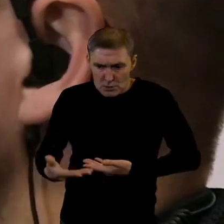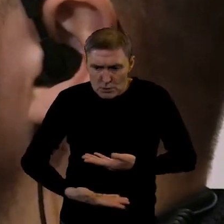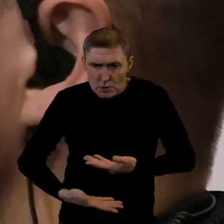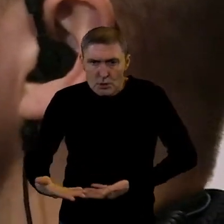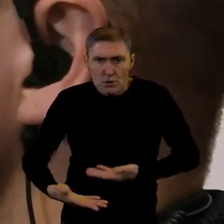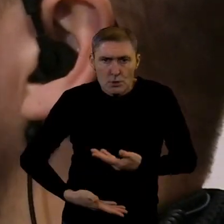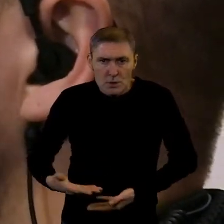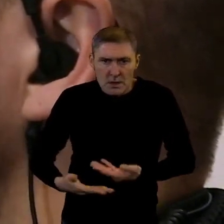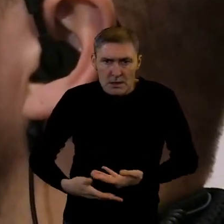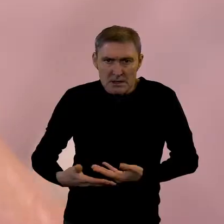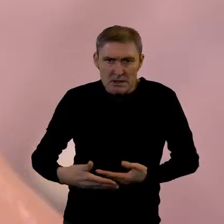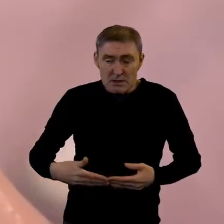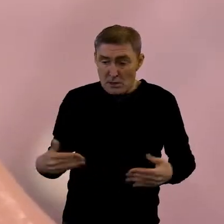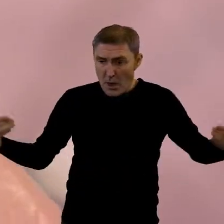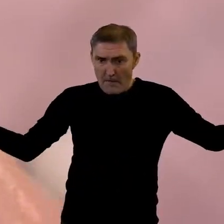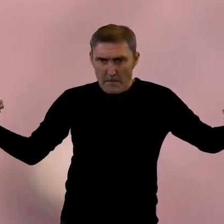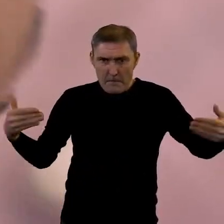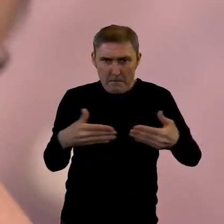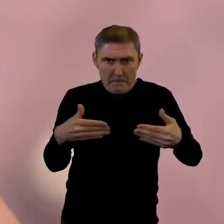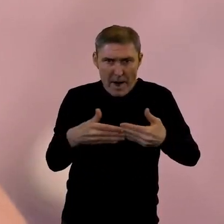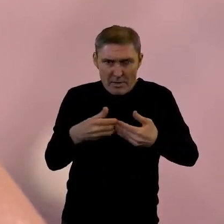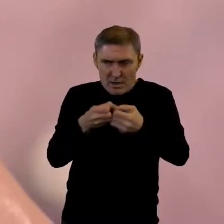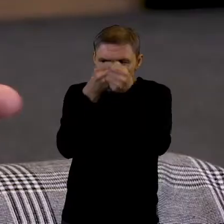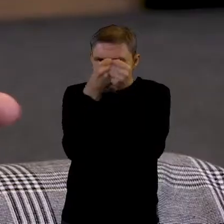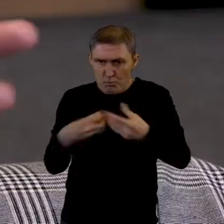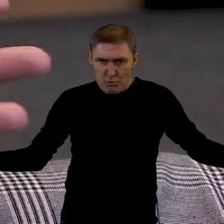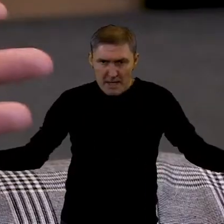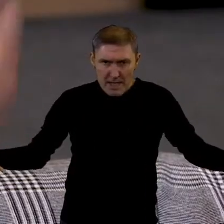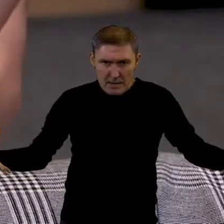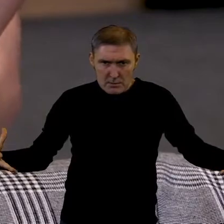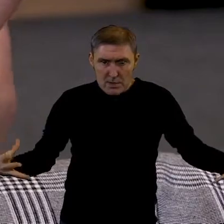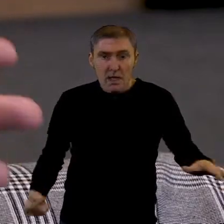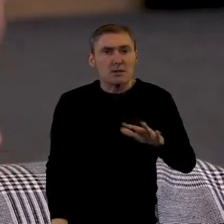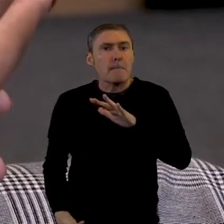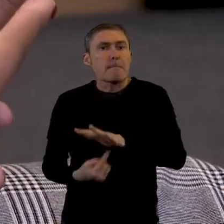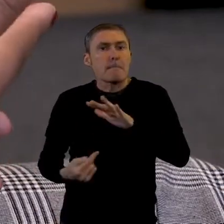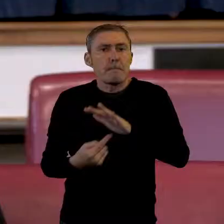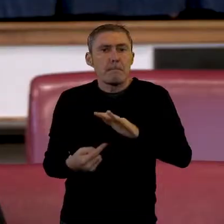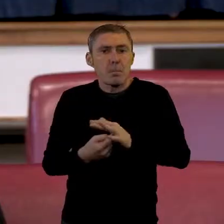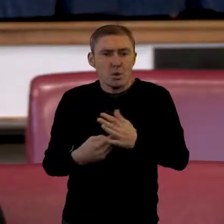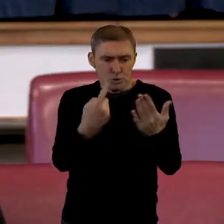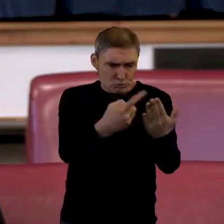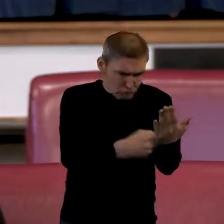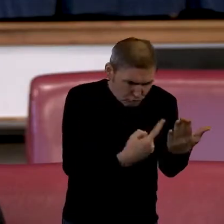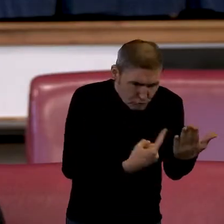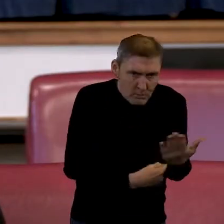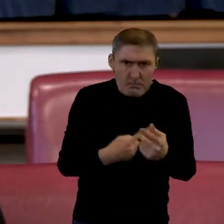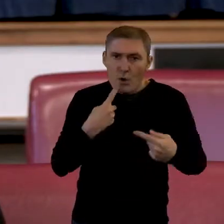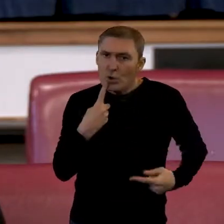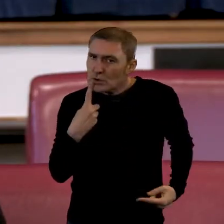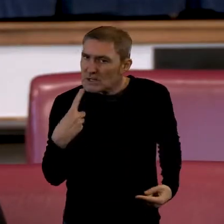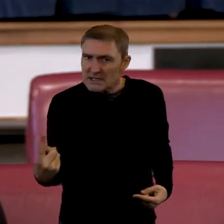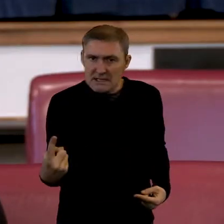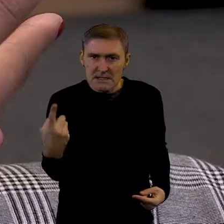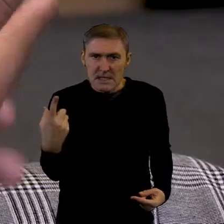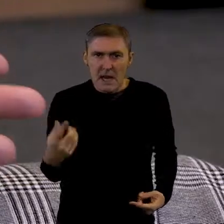break down those barriers to reporting. I think it's important to report any hate crime. Don't feel ashamed or